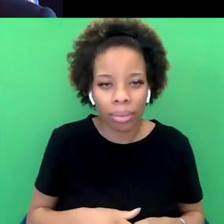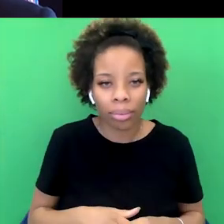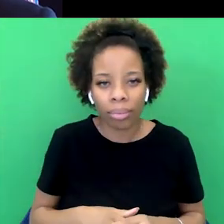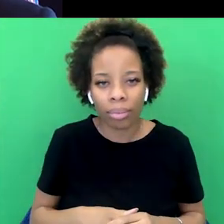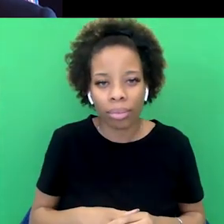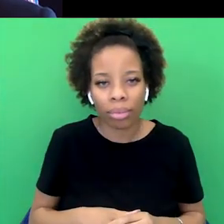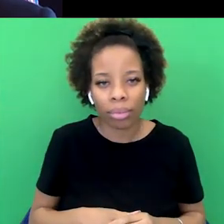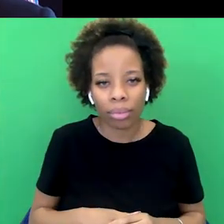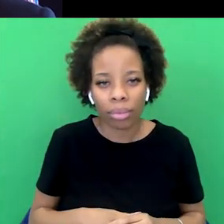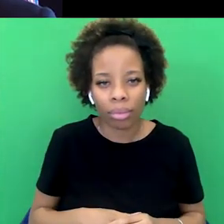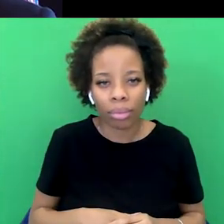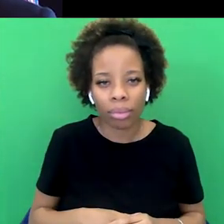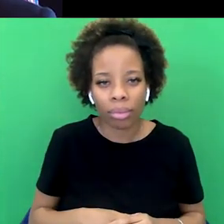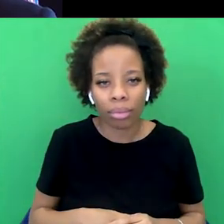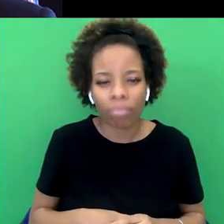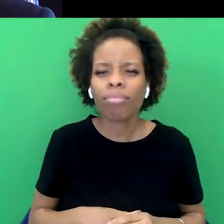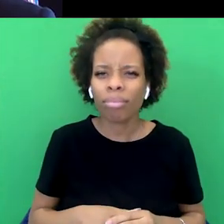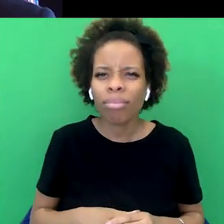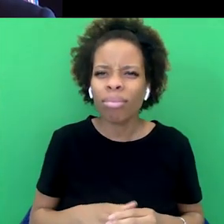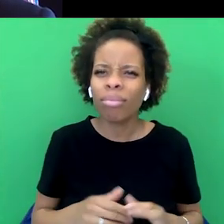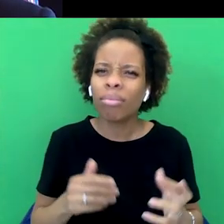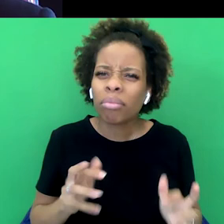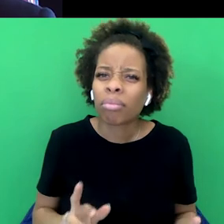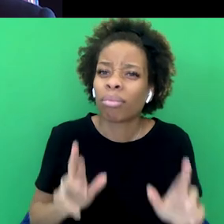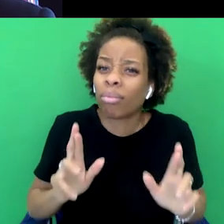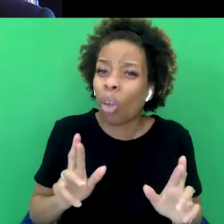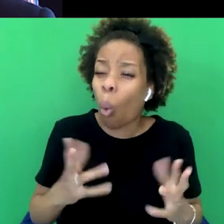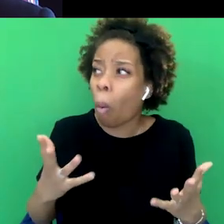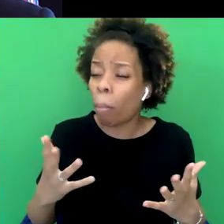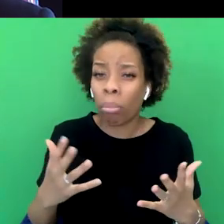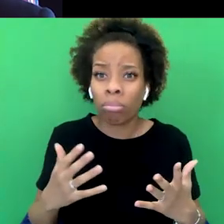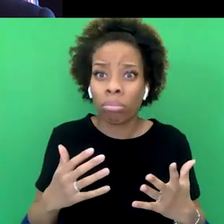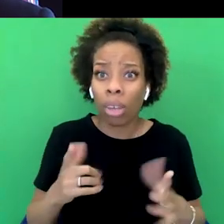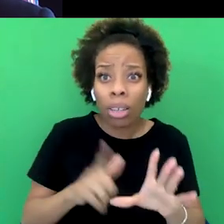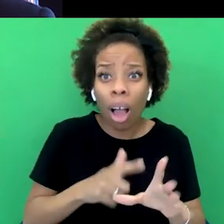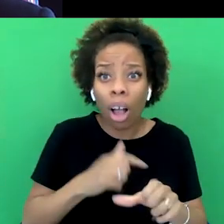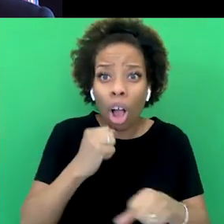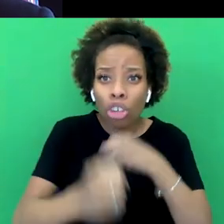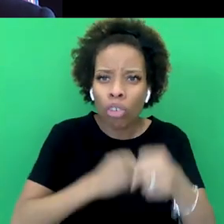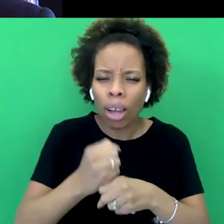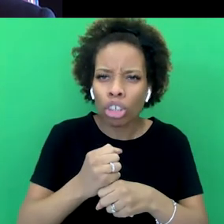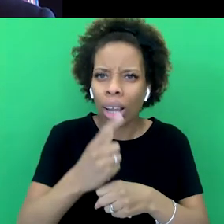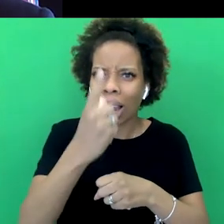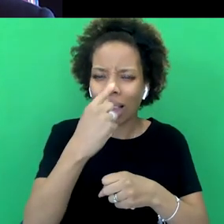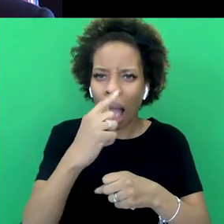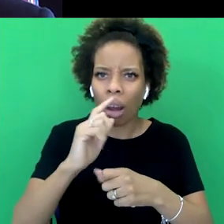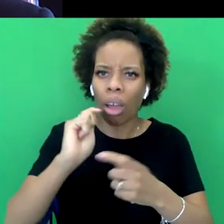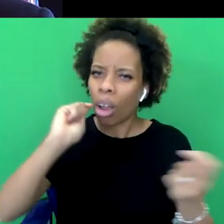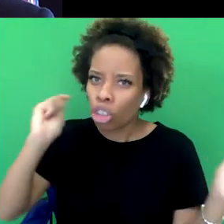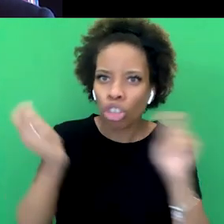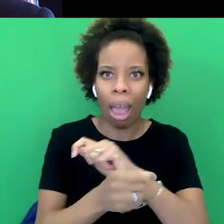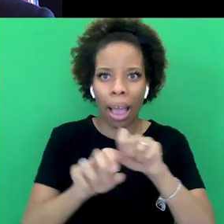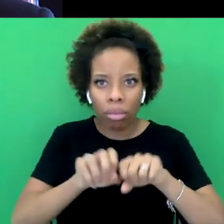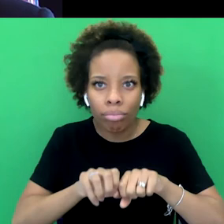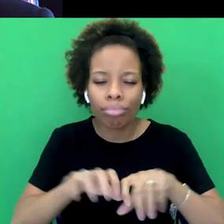of re-sowing of the seeds of national glory and empire works with younger generations. That would be really fascinating,